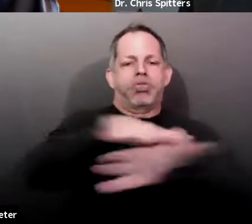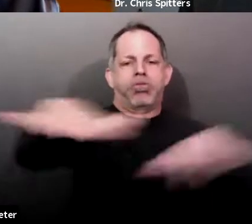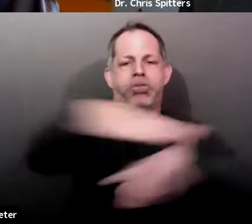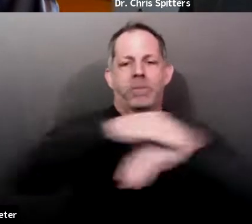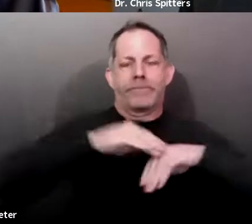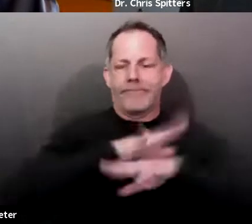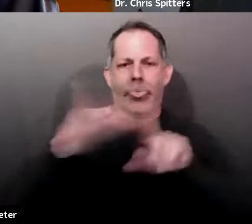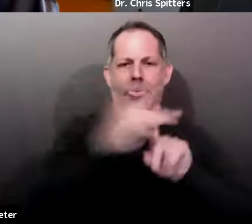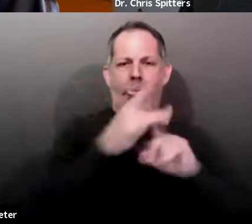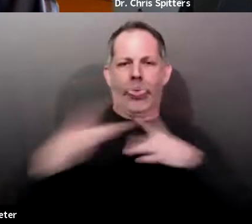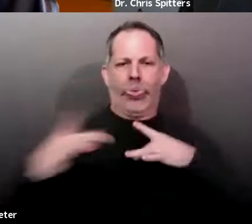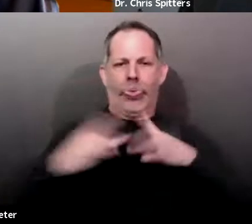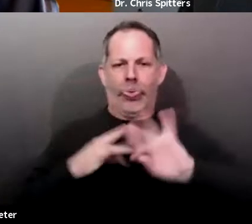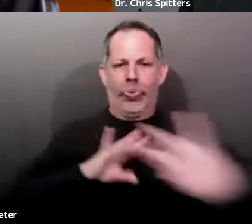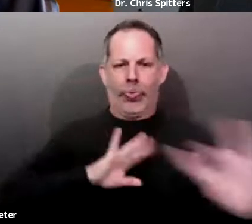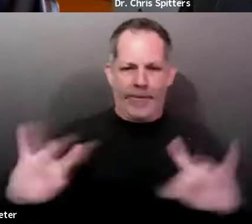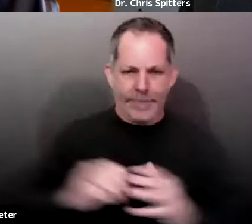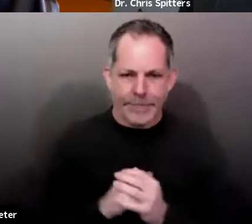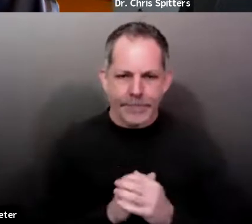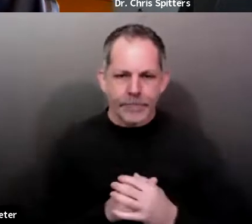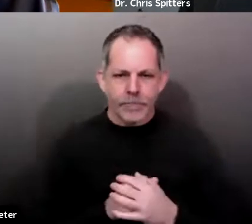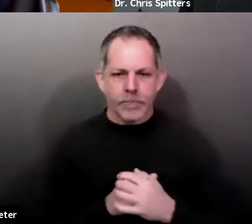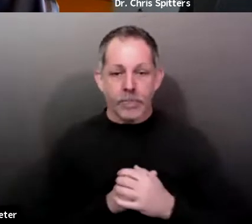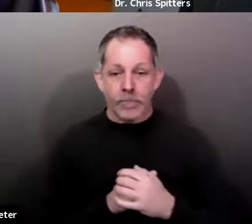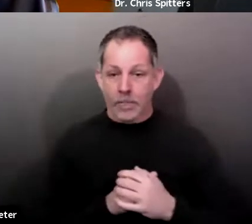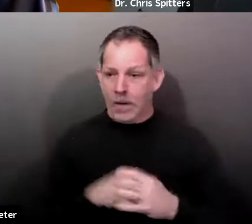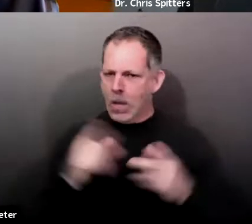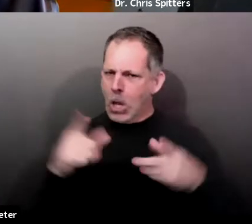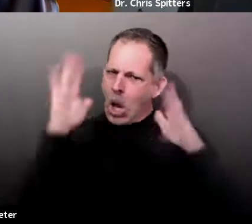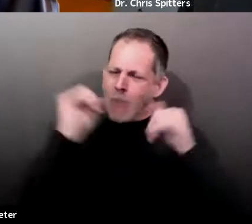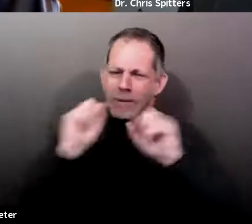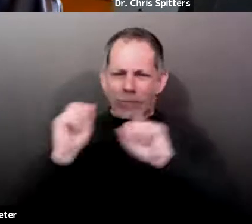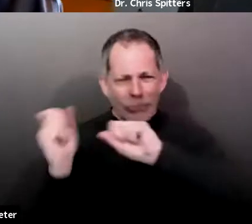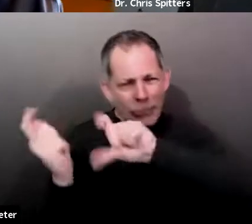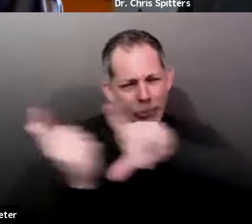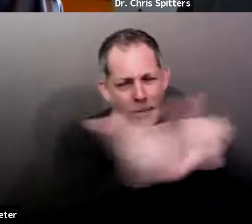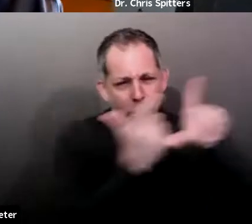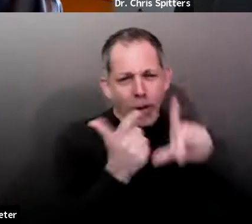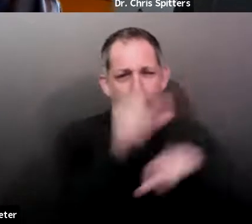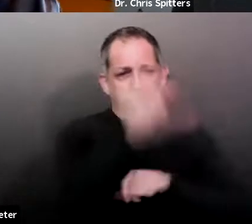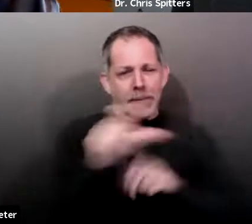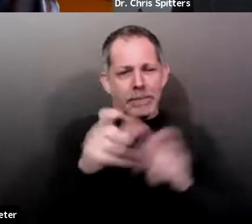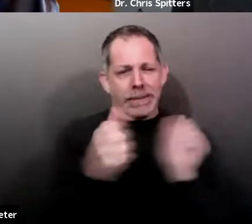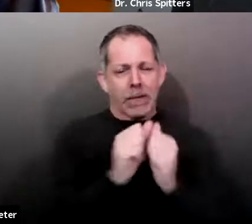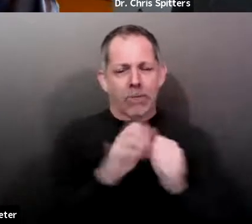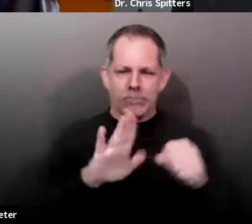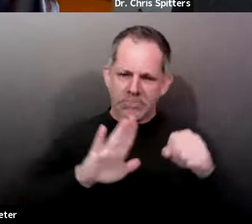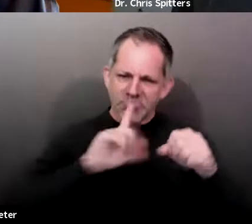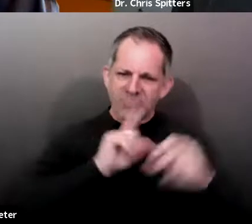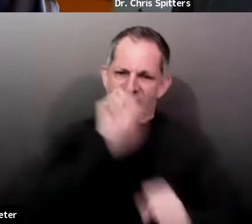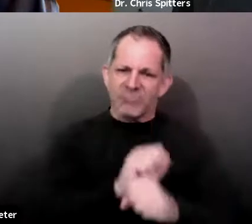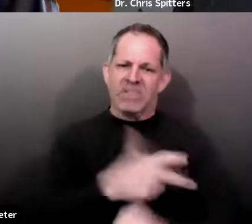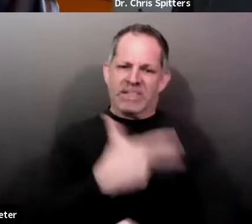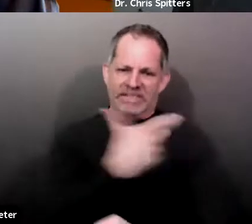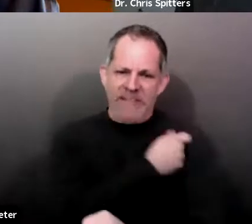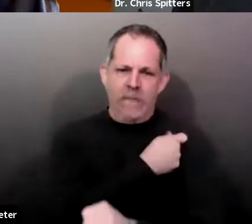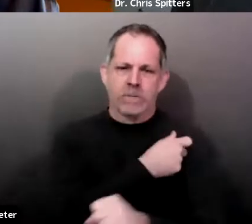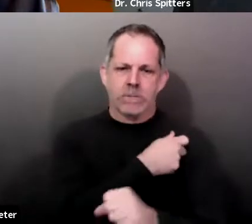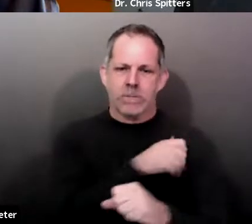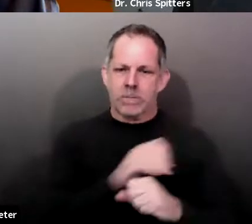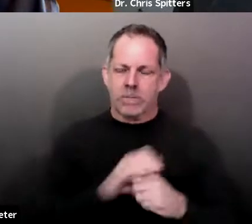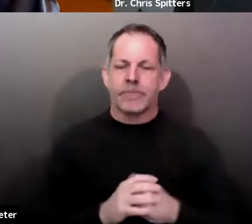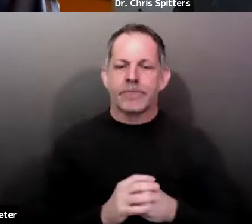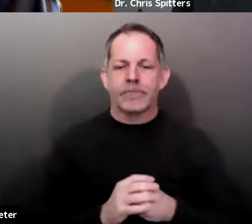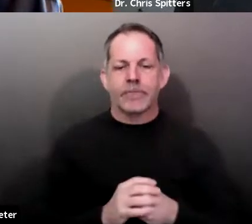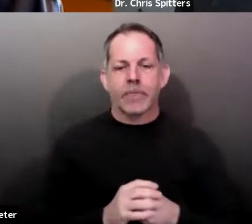get fully vaccinated. In terms of severity, the, there's, you know, it's, the